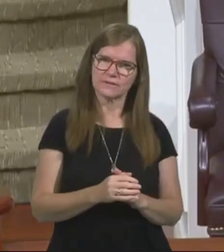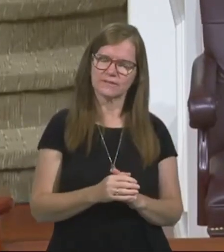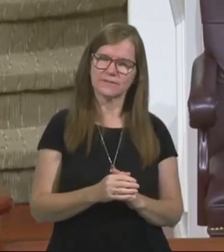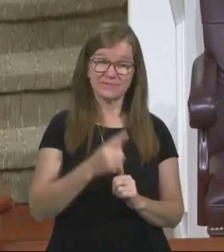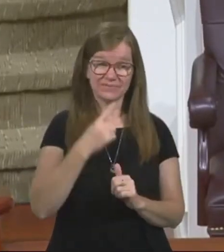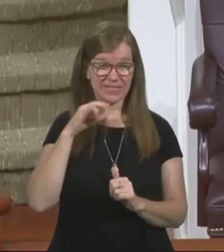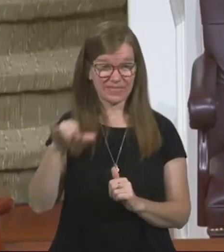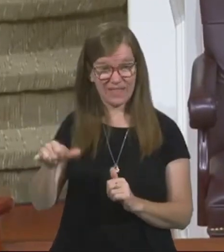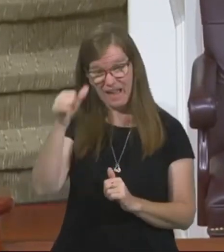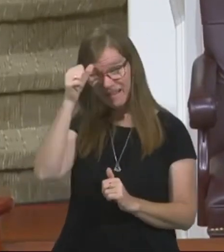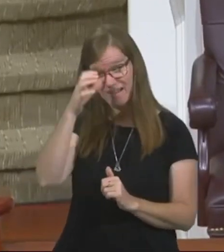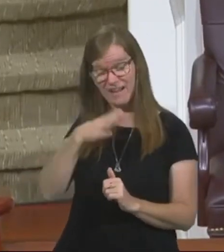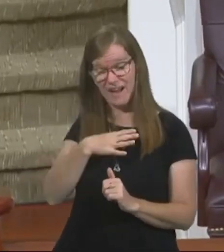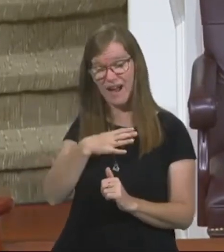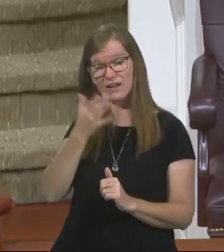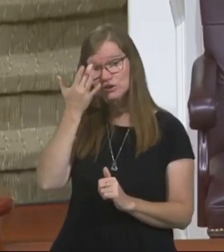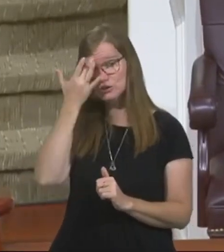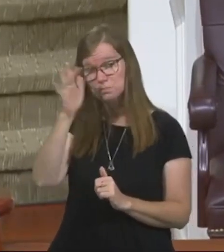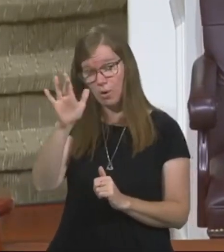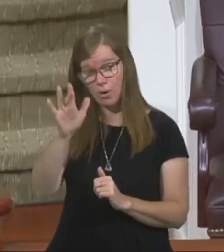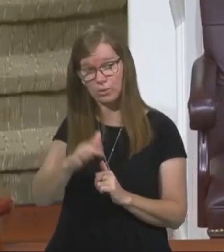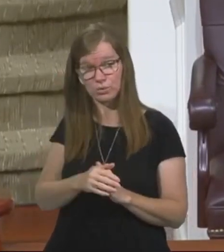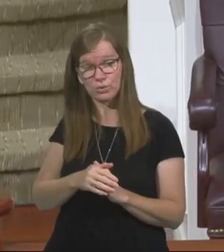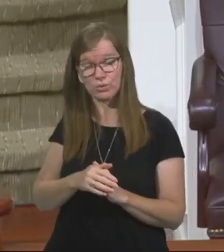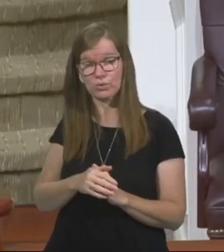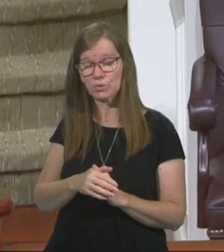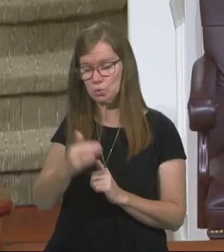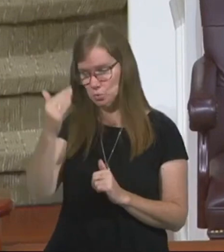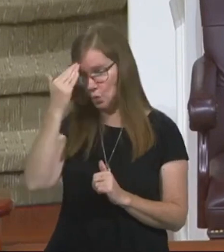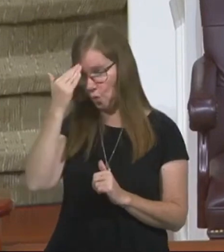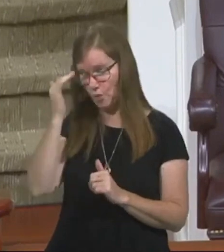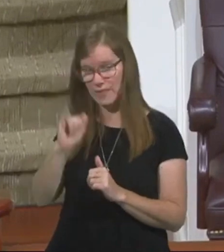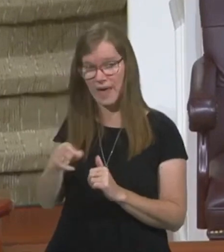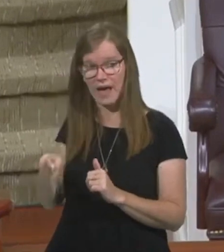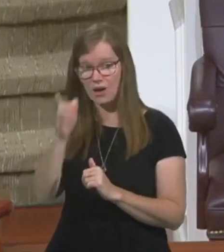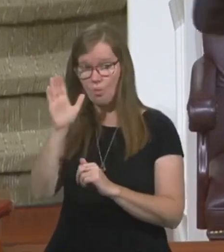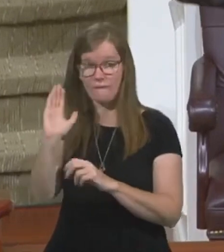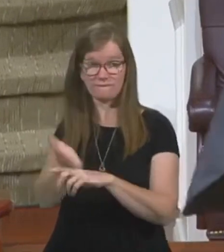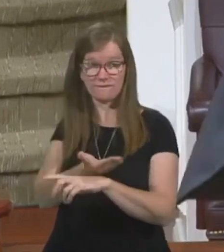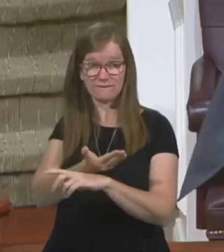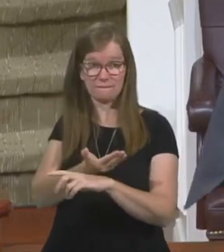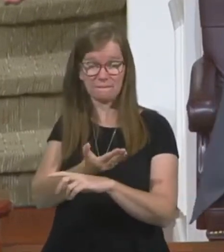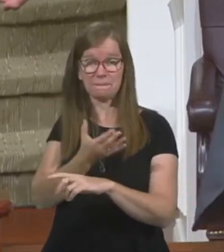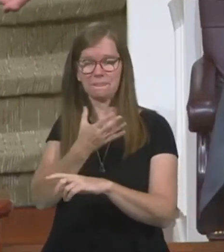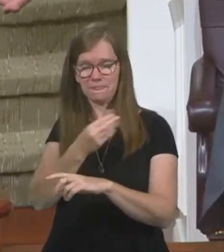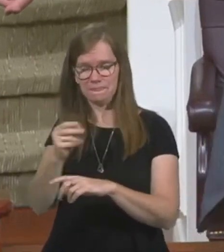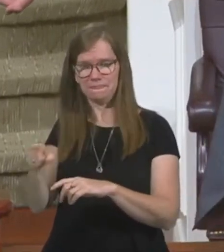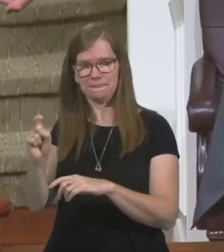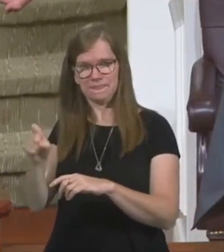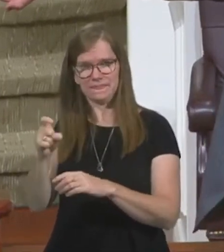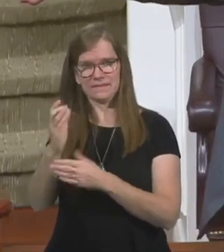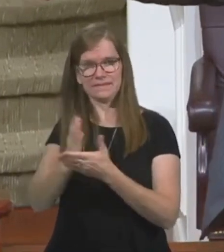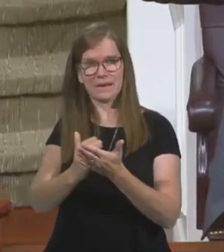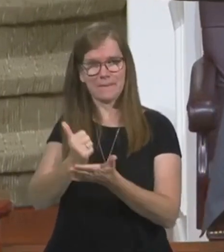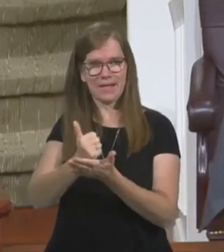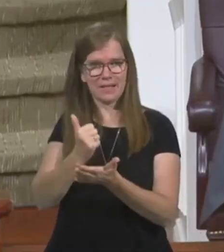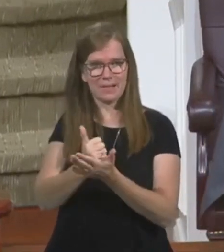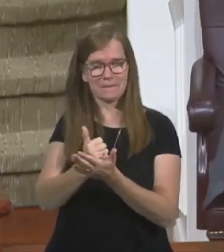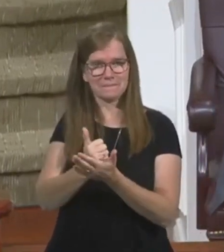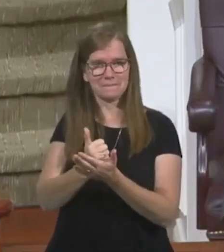He said, this guy was smarter, knowing that he was going to get canned, and he needed some help.